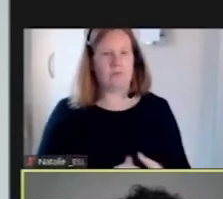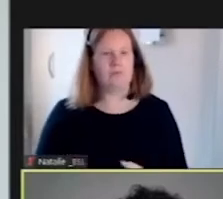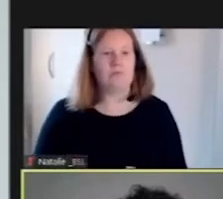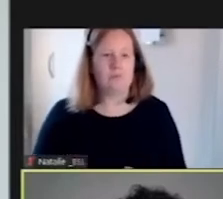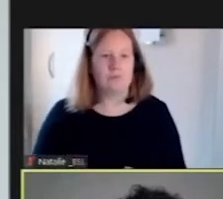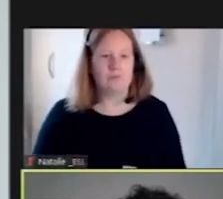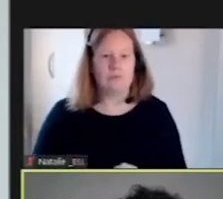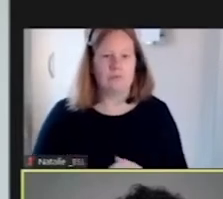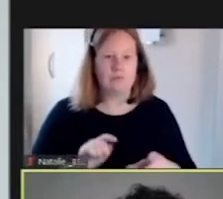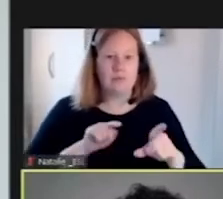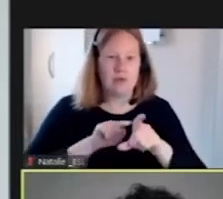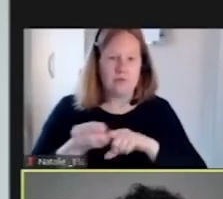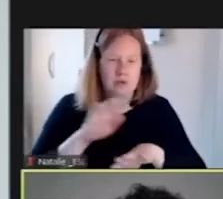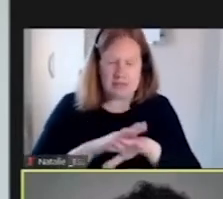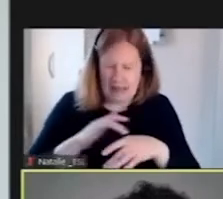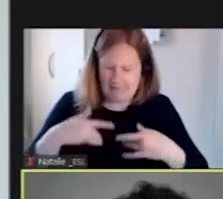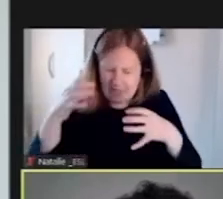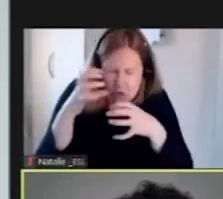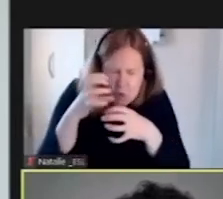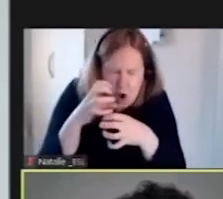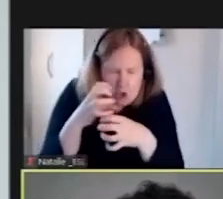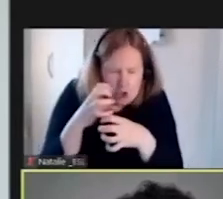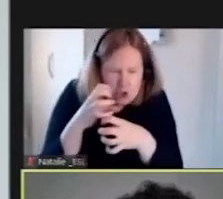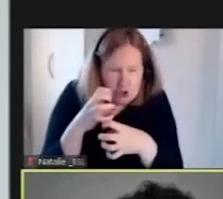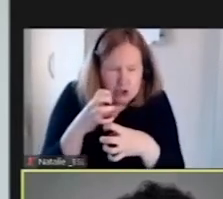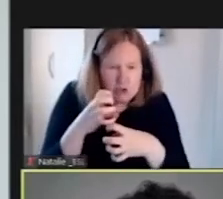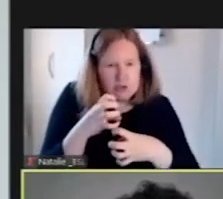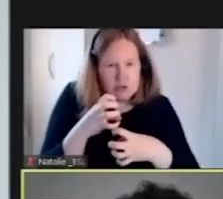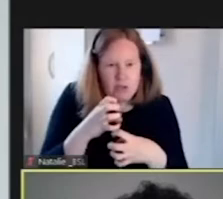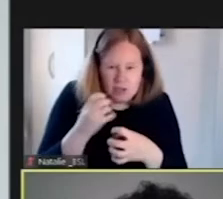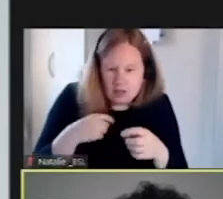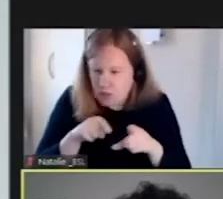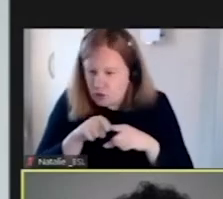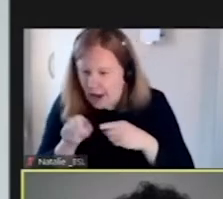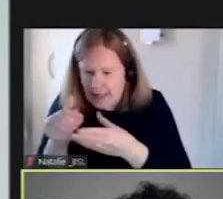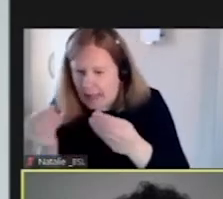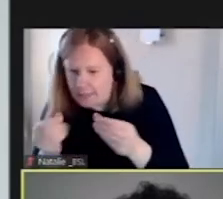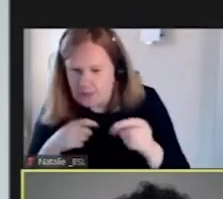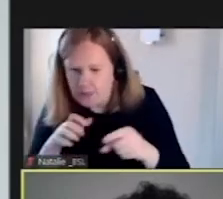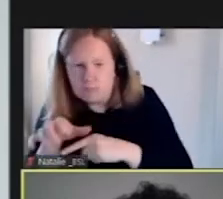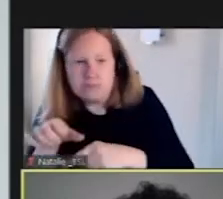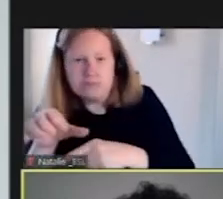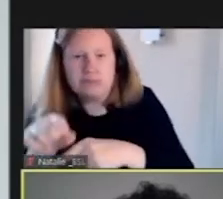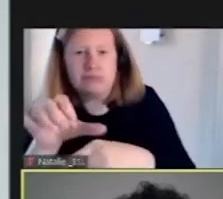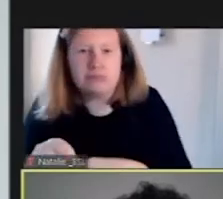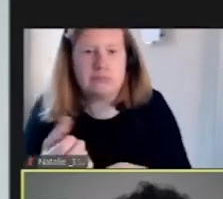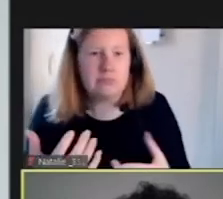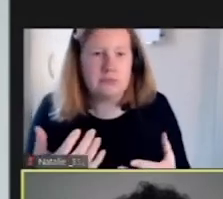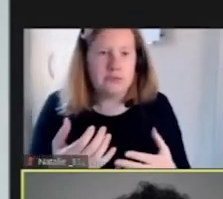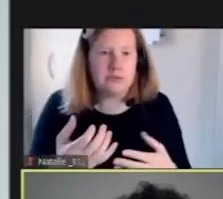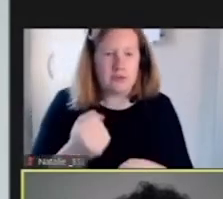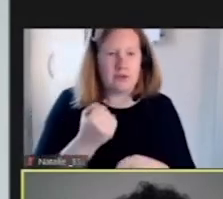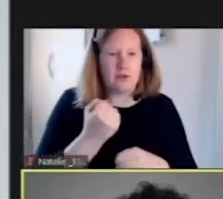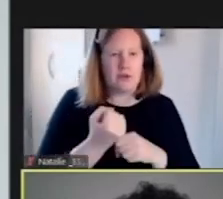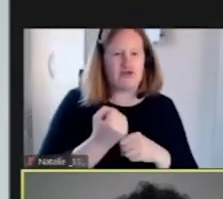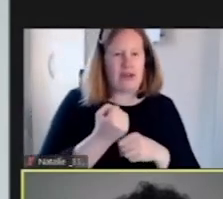Most of the time I'm squashed, faking sinning with a clover through the gaps. Grace is considered feminine so